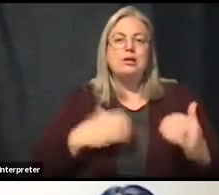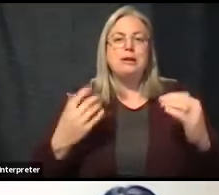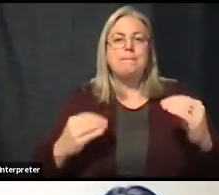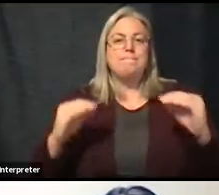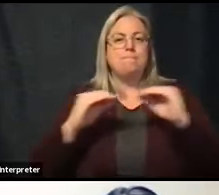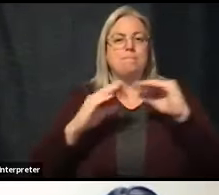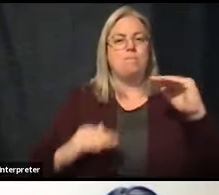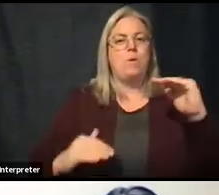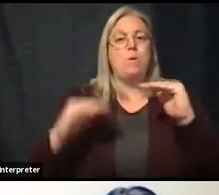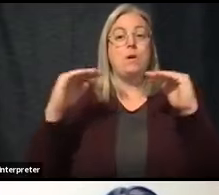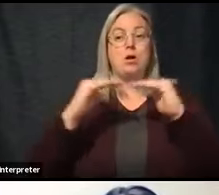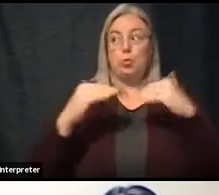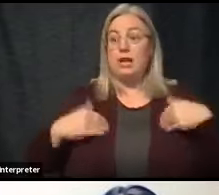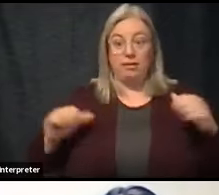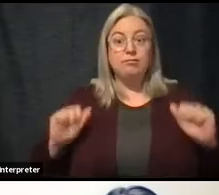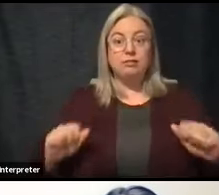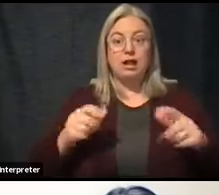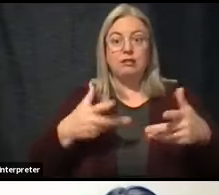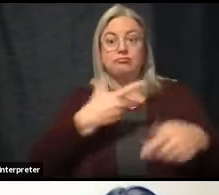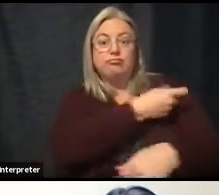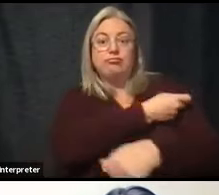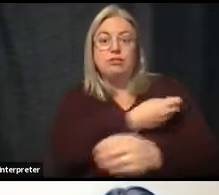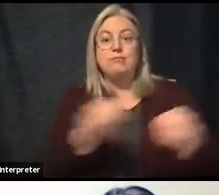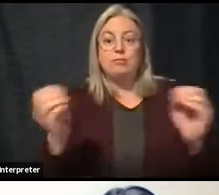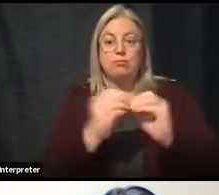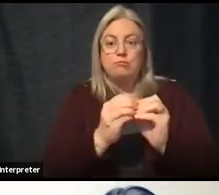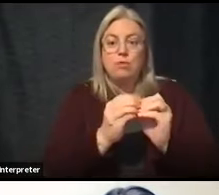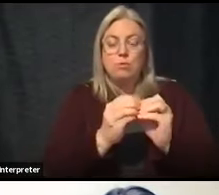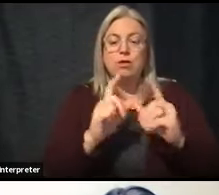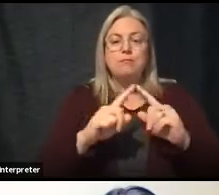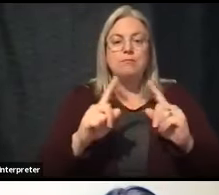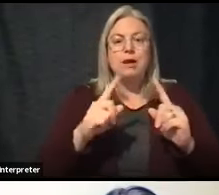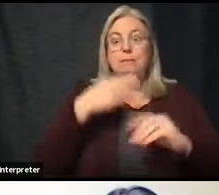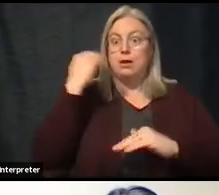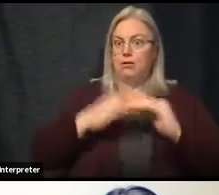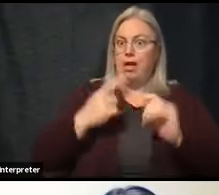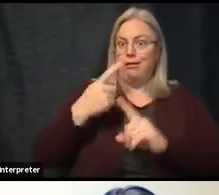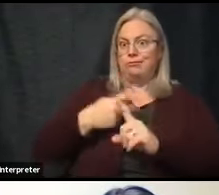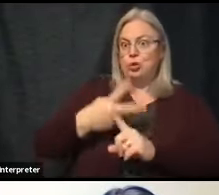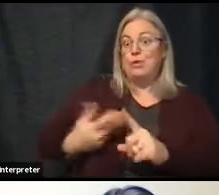capacity to do a lot more, but better than where we were a couple of months ago.